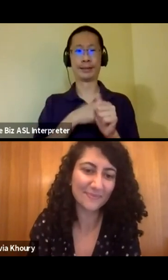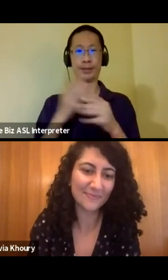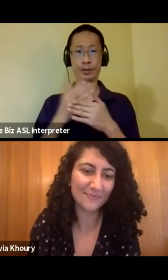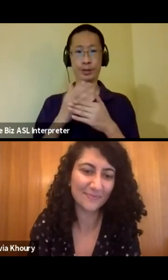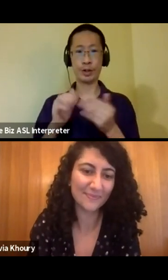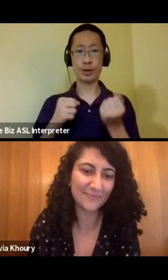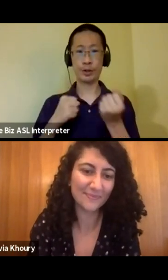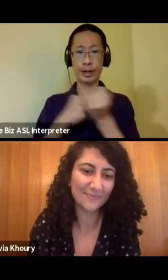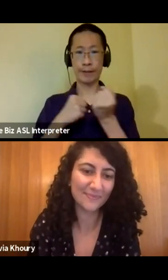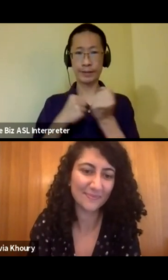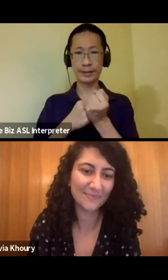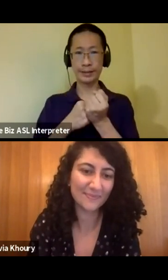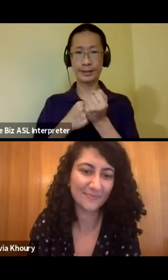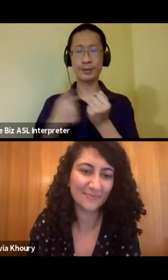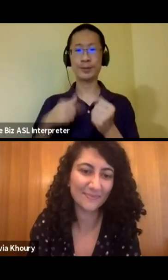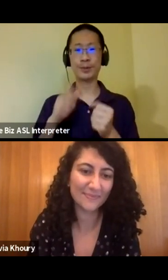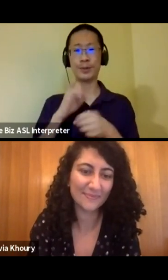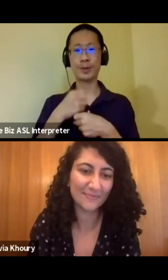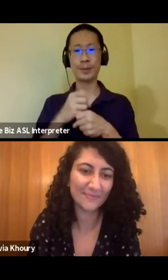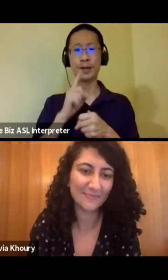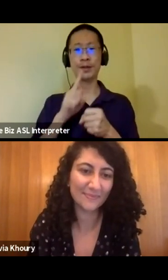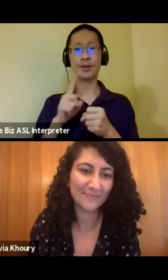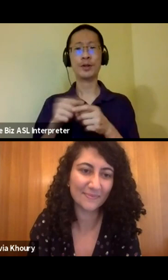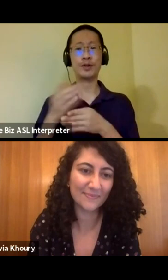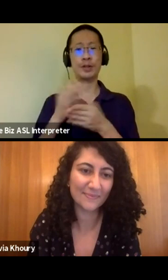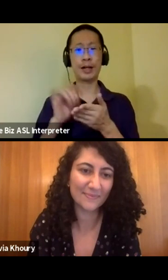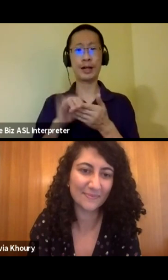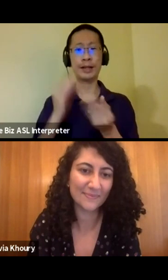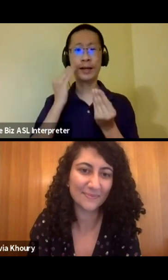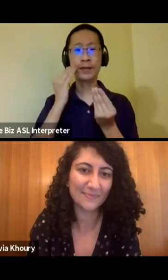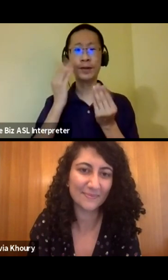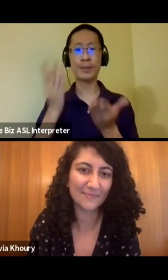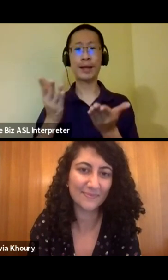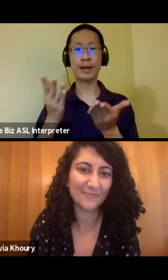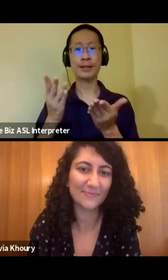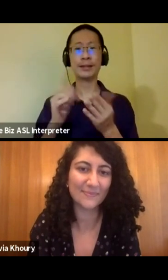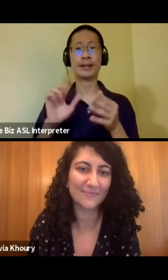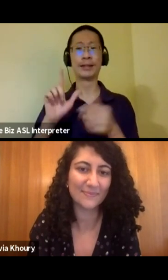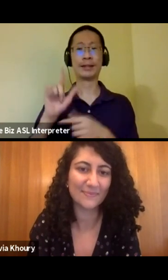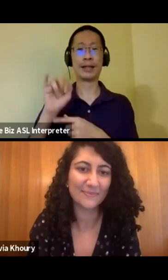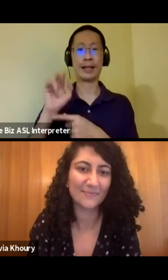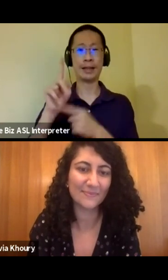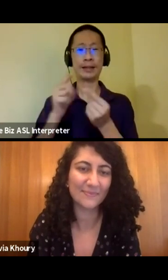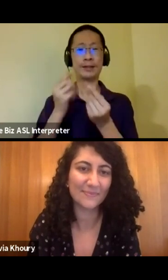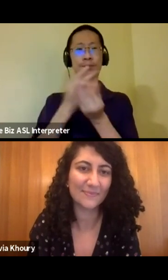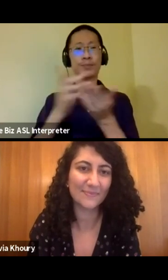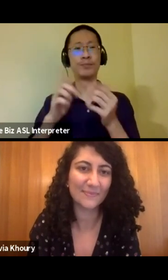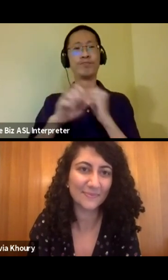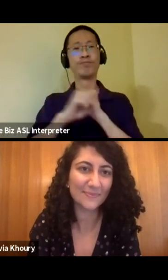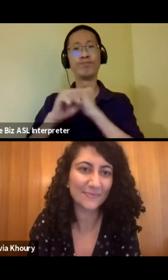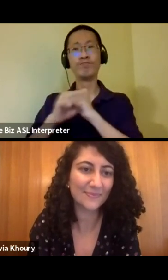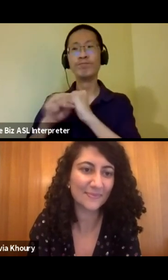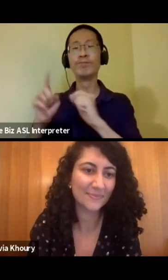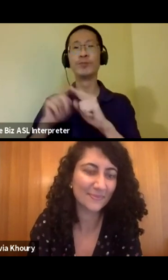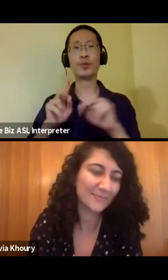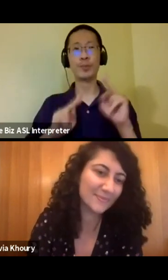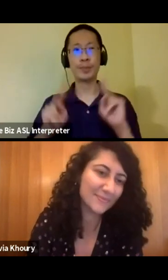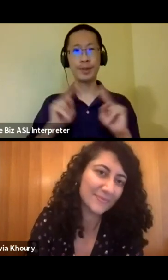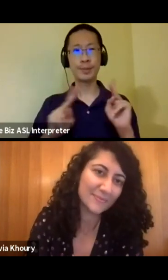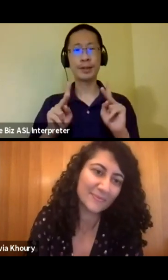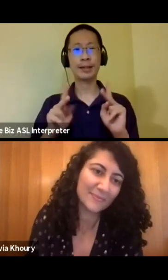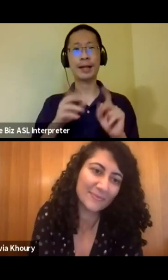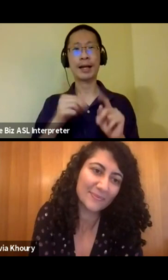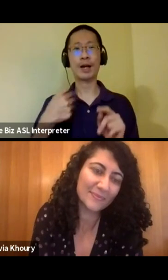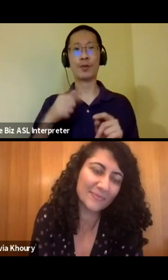advocacy. We'll make sure to, uh, get that information, those links and everything out to folks. Um, and, uh,